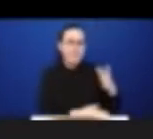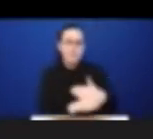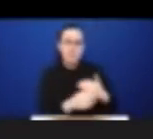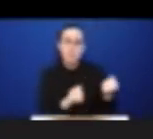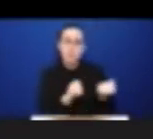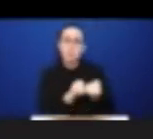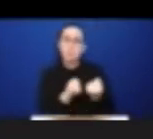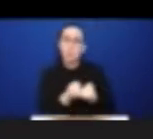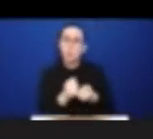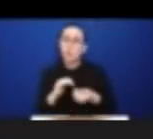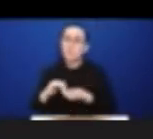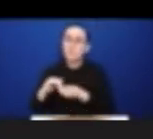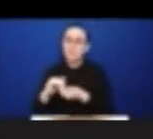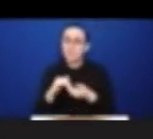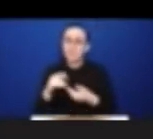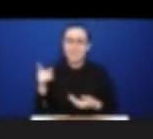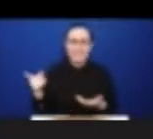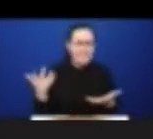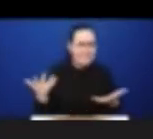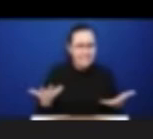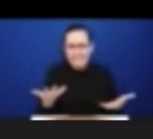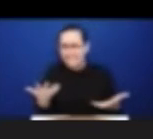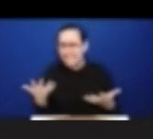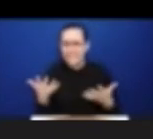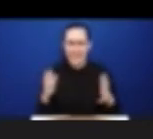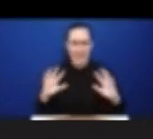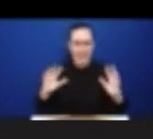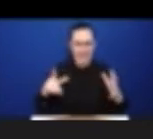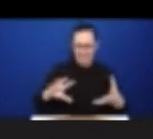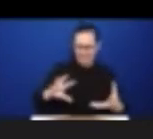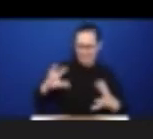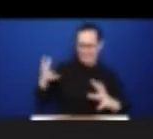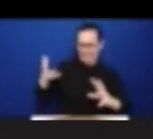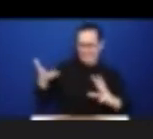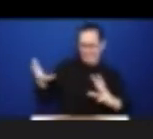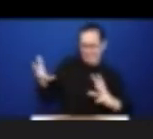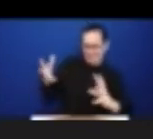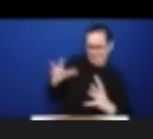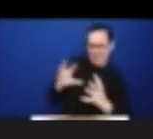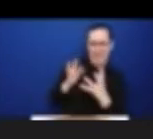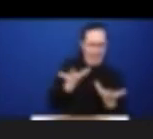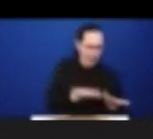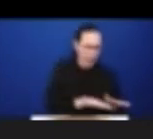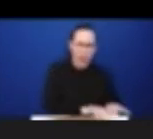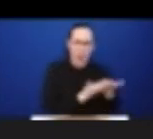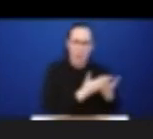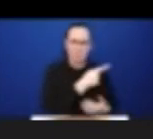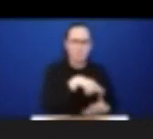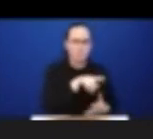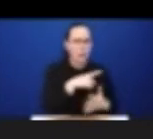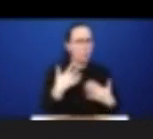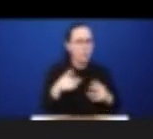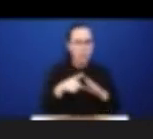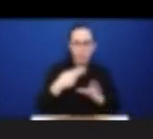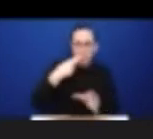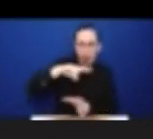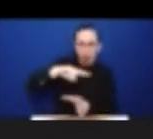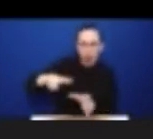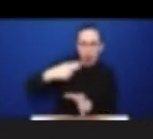to fill in the gaps. However, some could not be remedied, like having support people in the home.